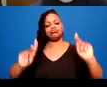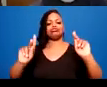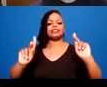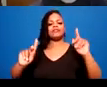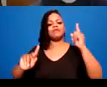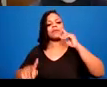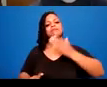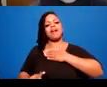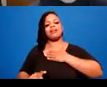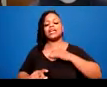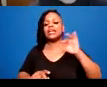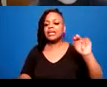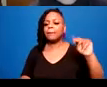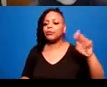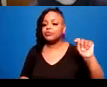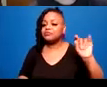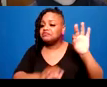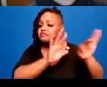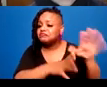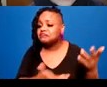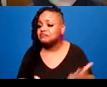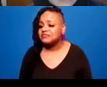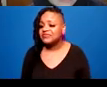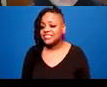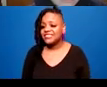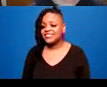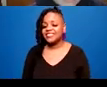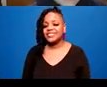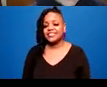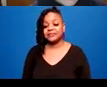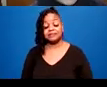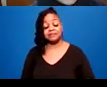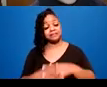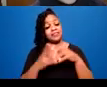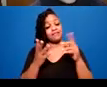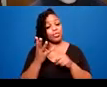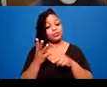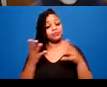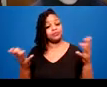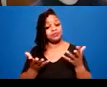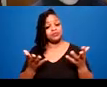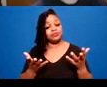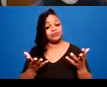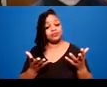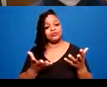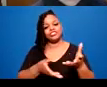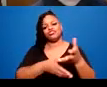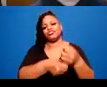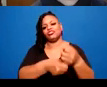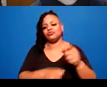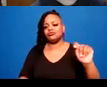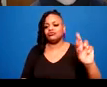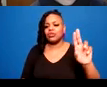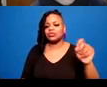Trustworthiness is the fourth principle, which means task clarity, consistency